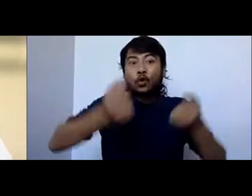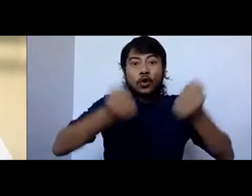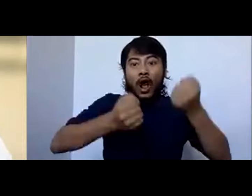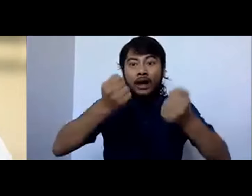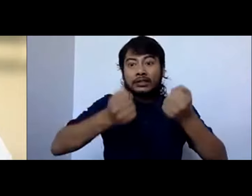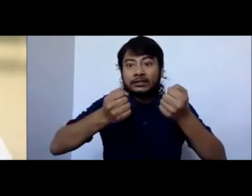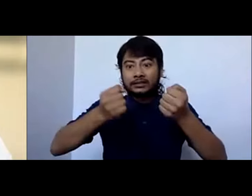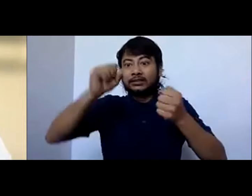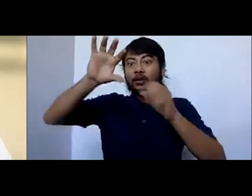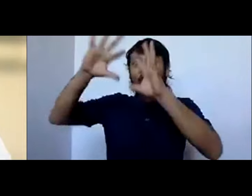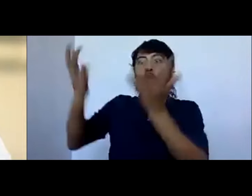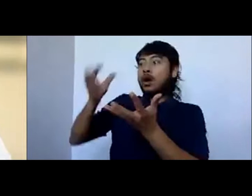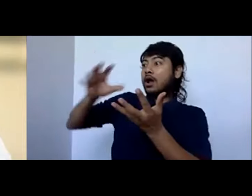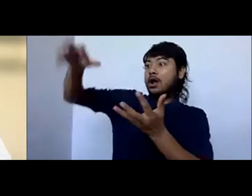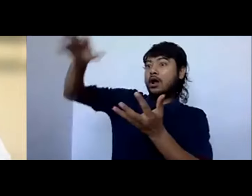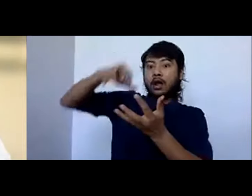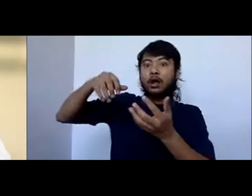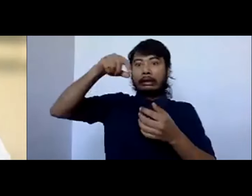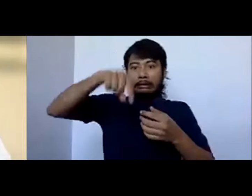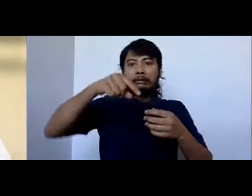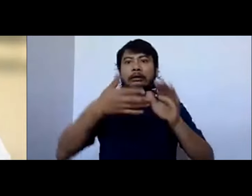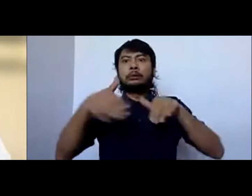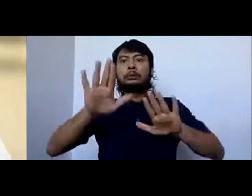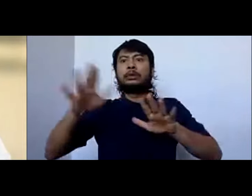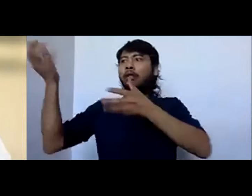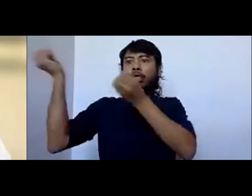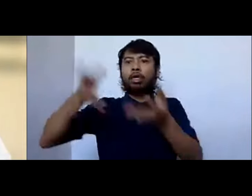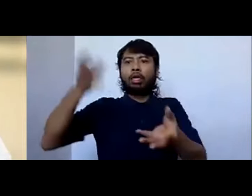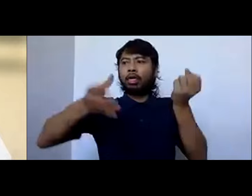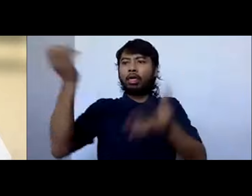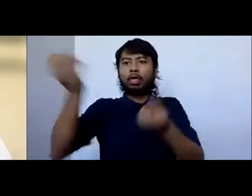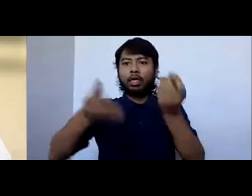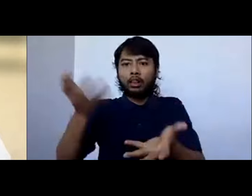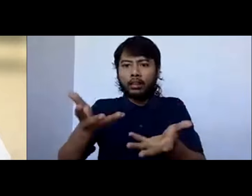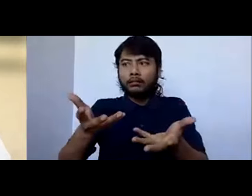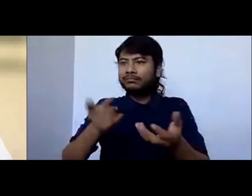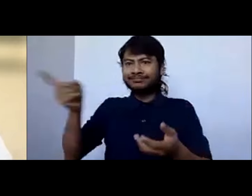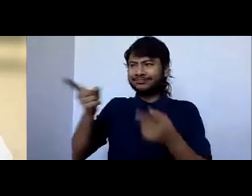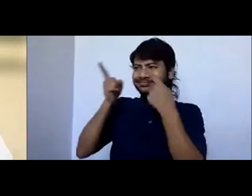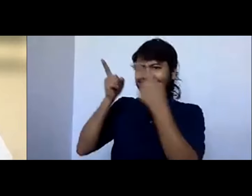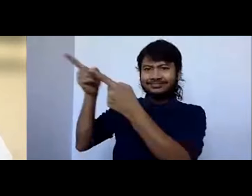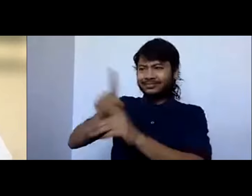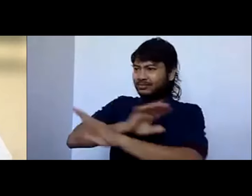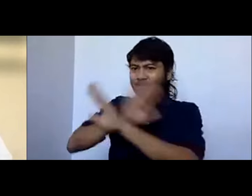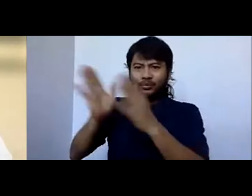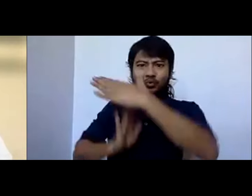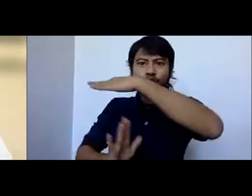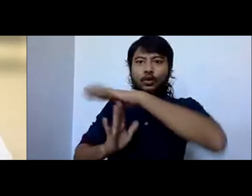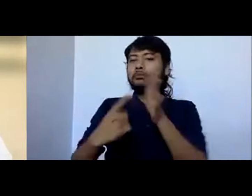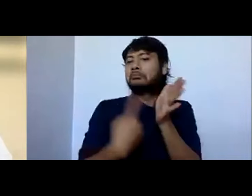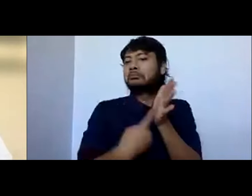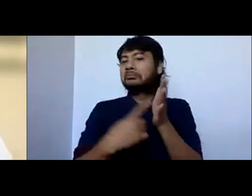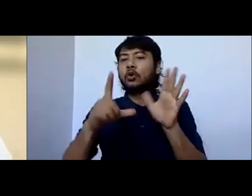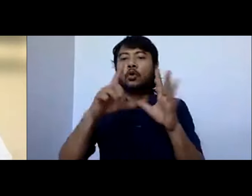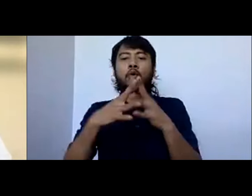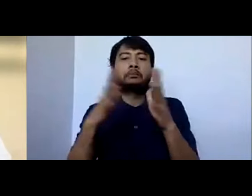Zealand. And there was no sort of standard to which you could hold people accountable when they were importing these cars. We brought